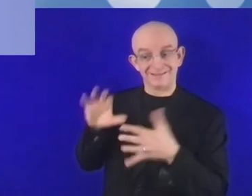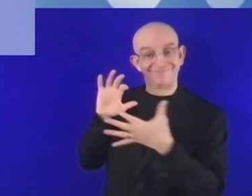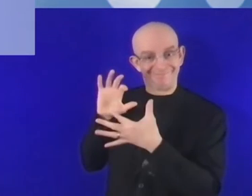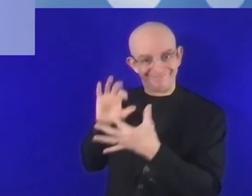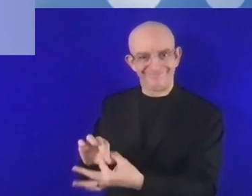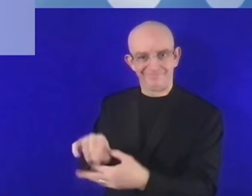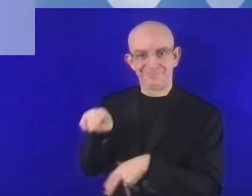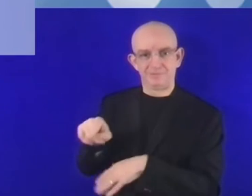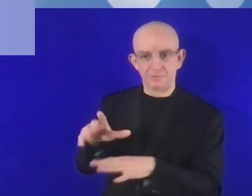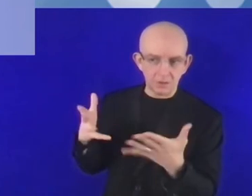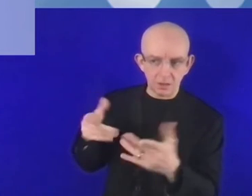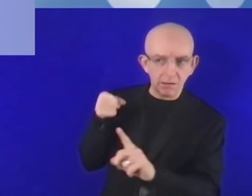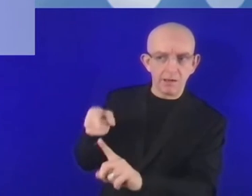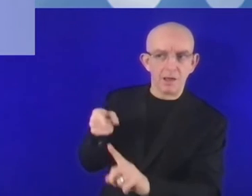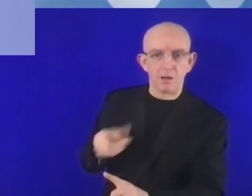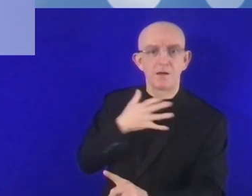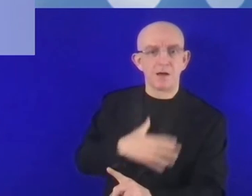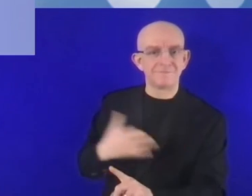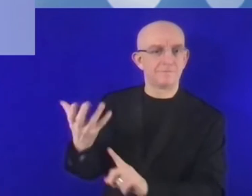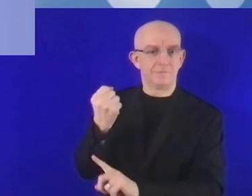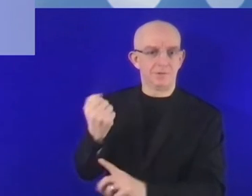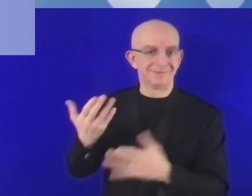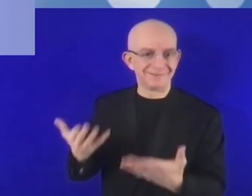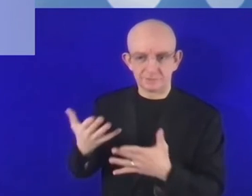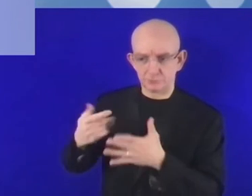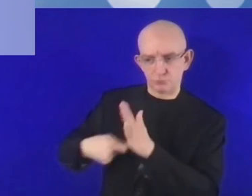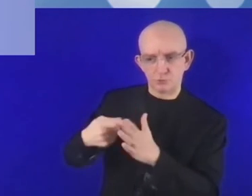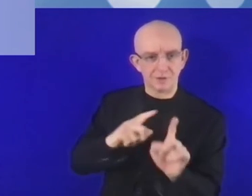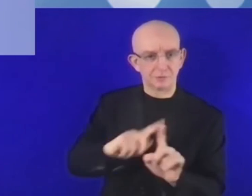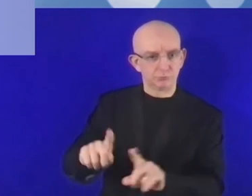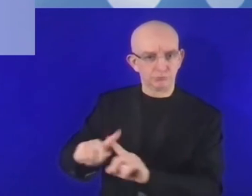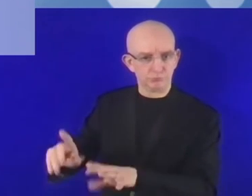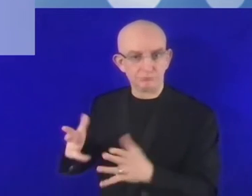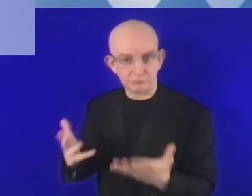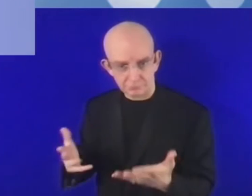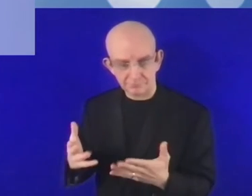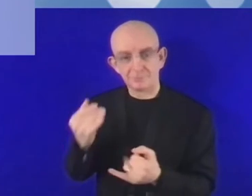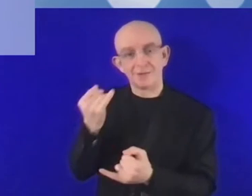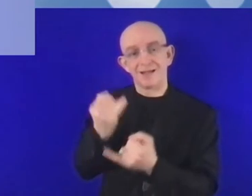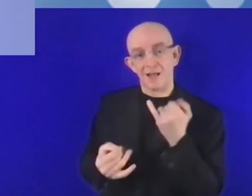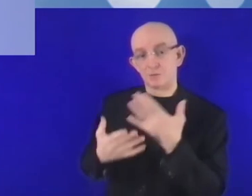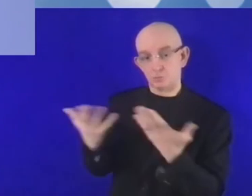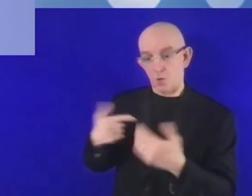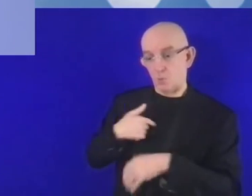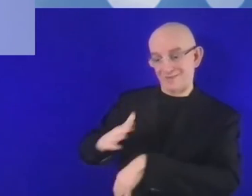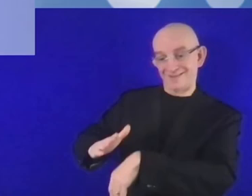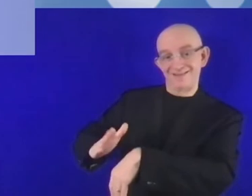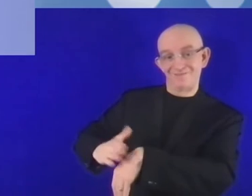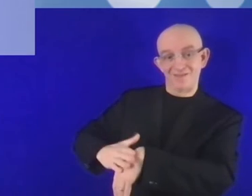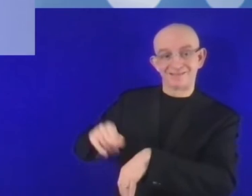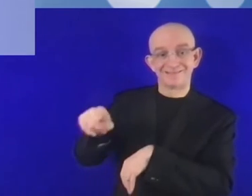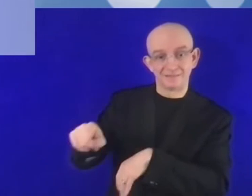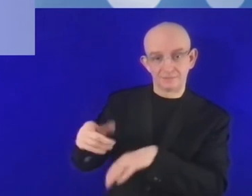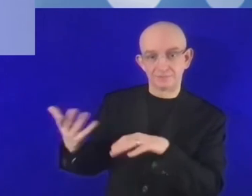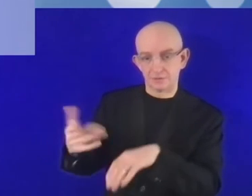offering technical assistance to support our clients to prepare projects. And we are with our